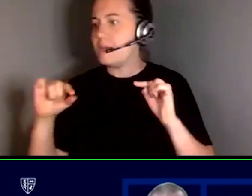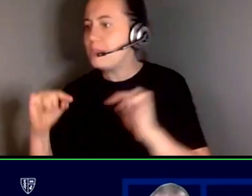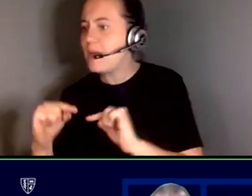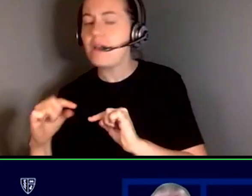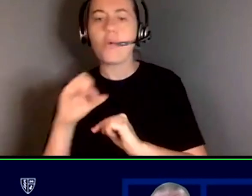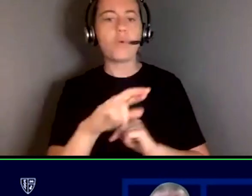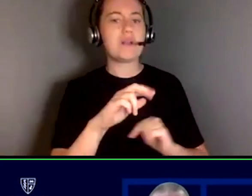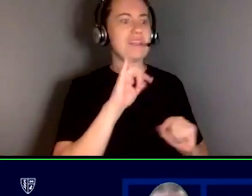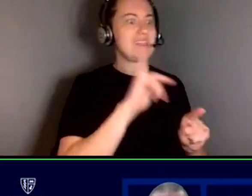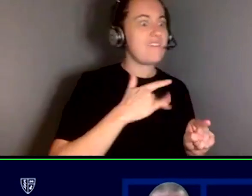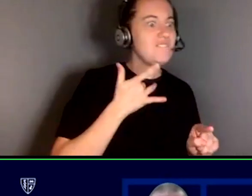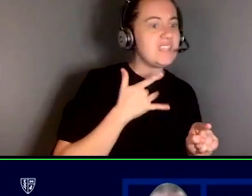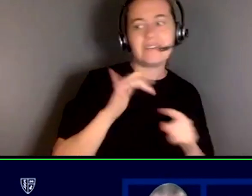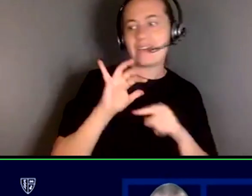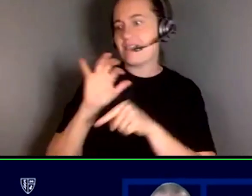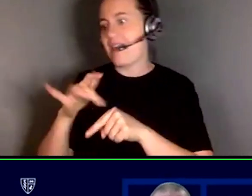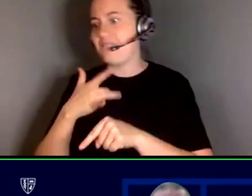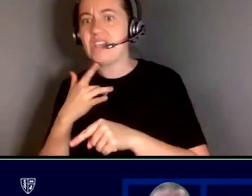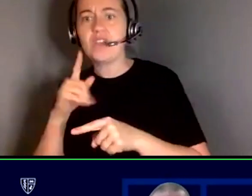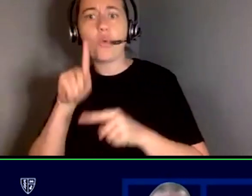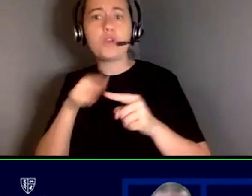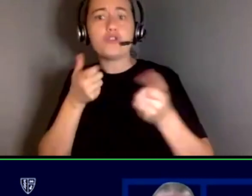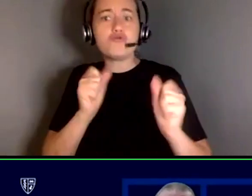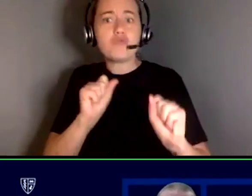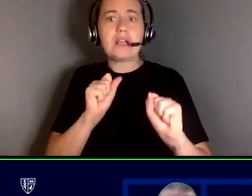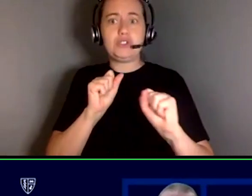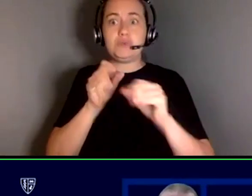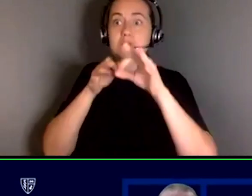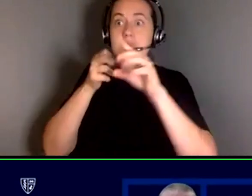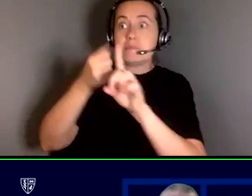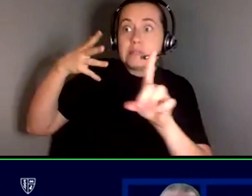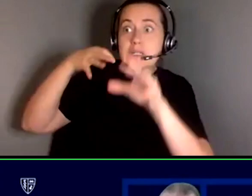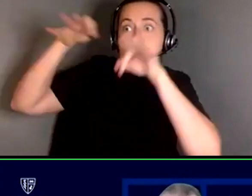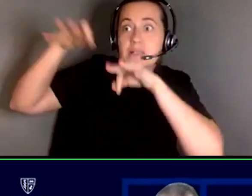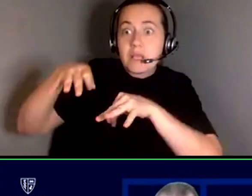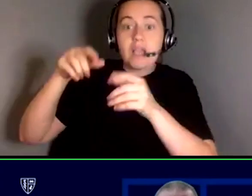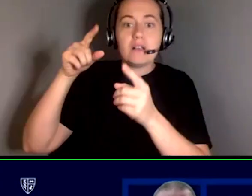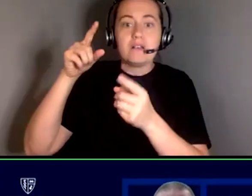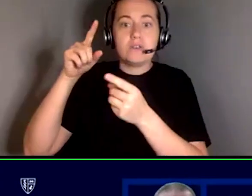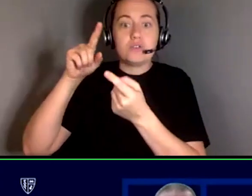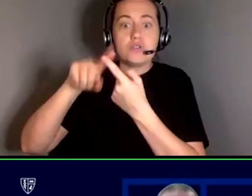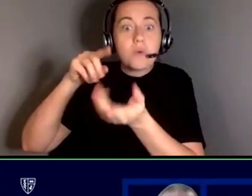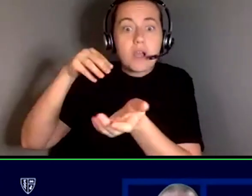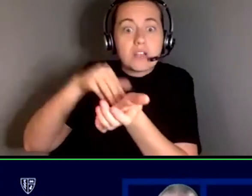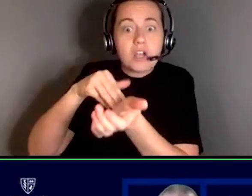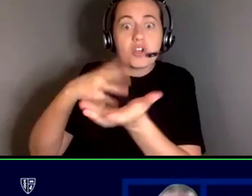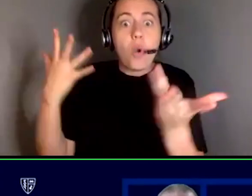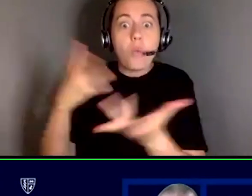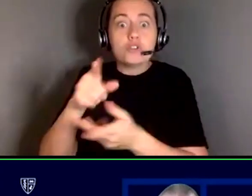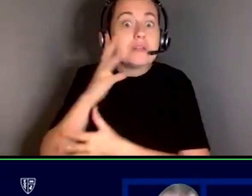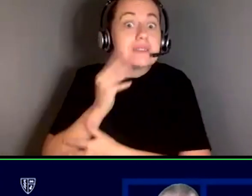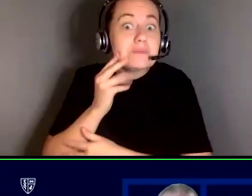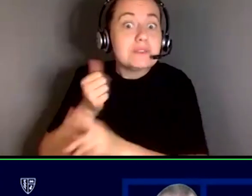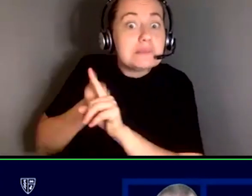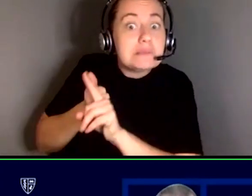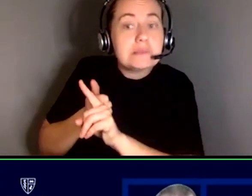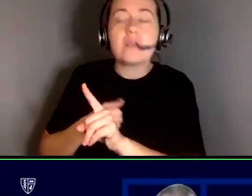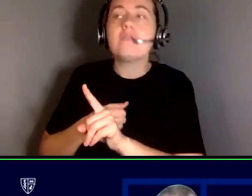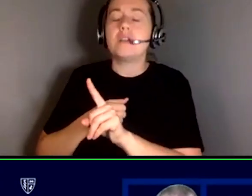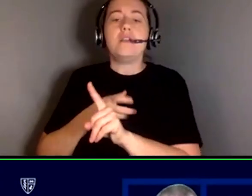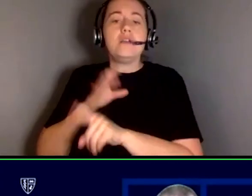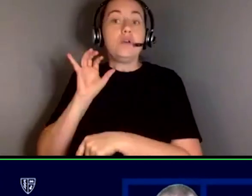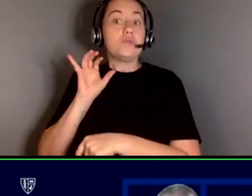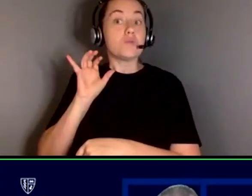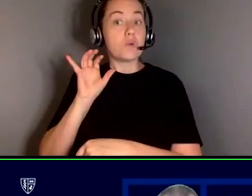type of feeling and that type of feeling when you're trying to explain to a doctor what you're going through um and so those